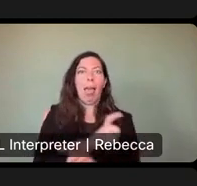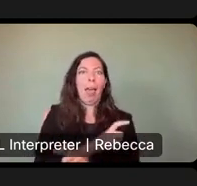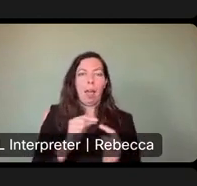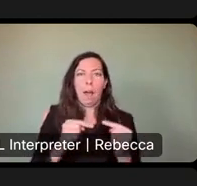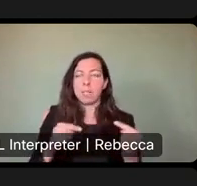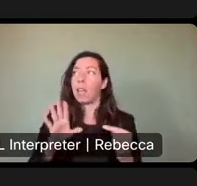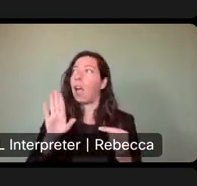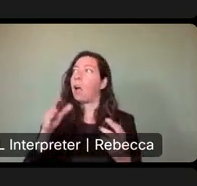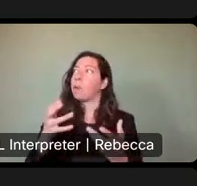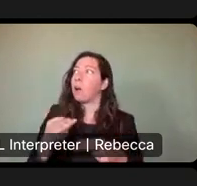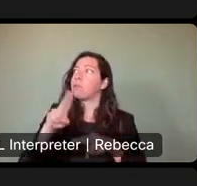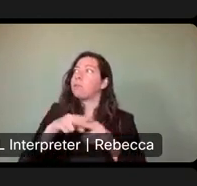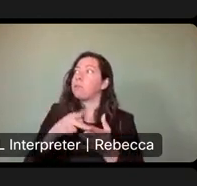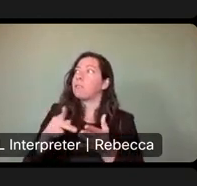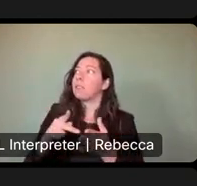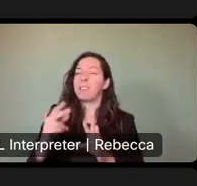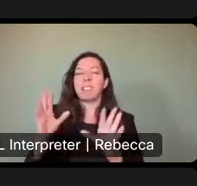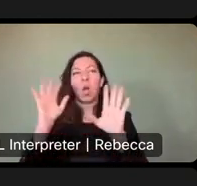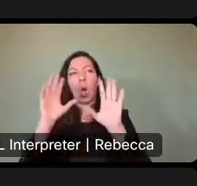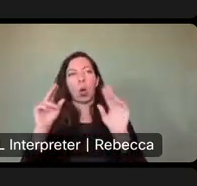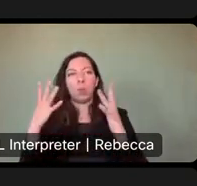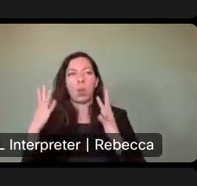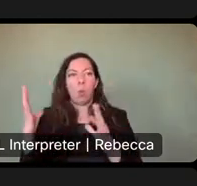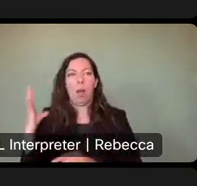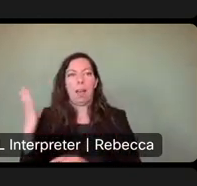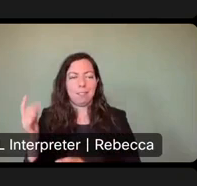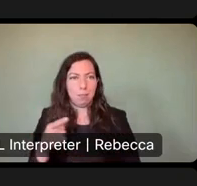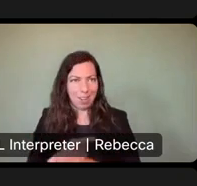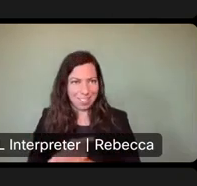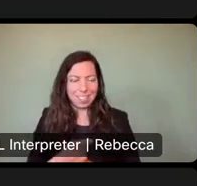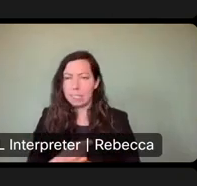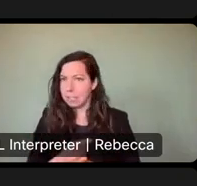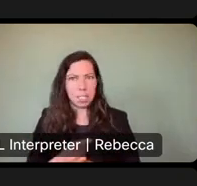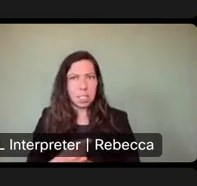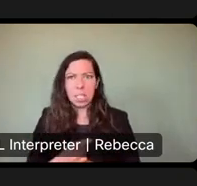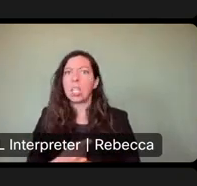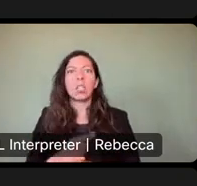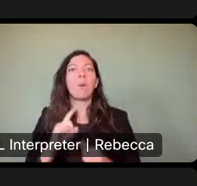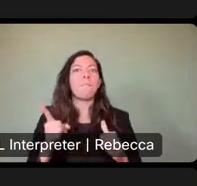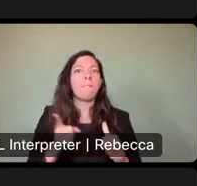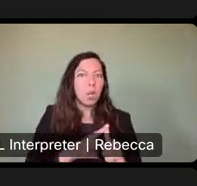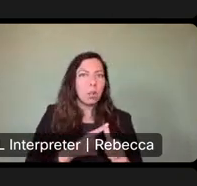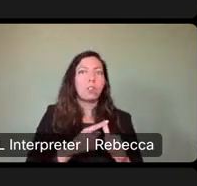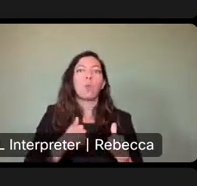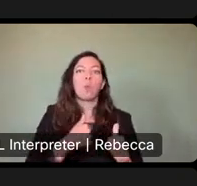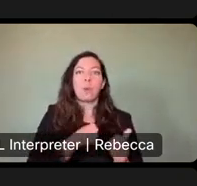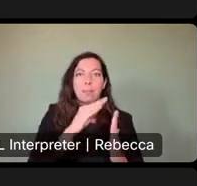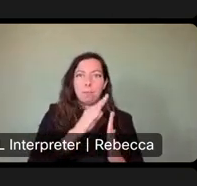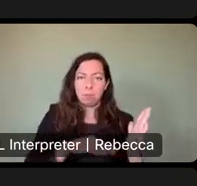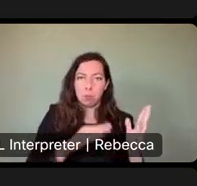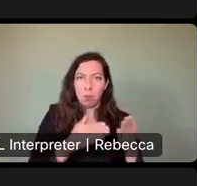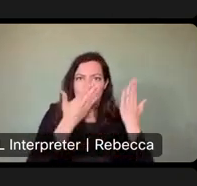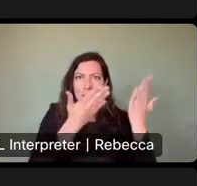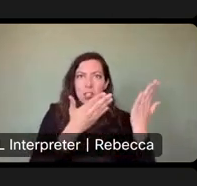the answer we're going to get from that is we don't want you to raise your fees. So, in order for us to come forward to the public and,